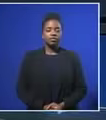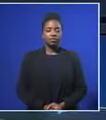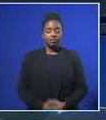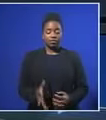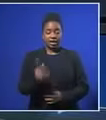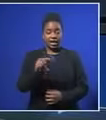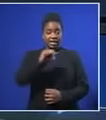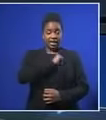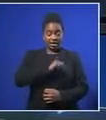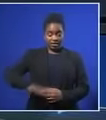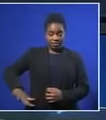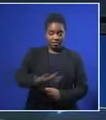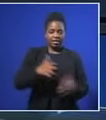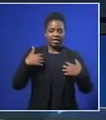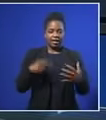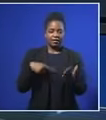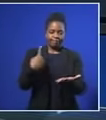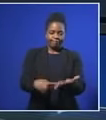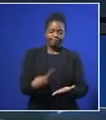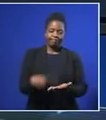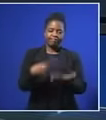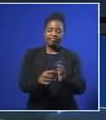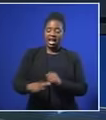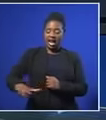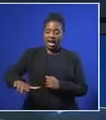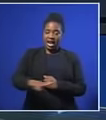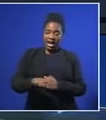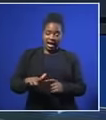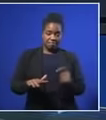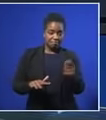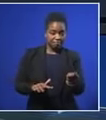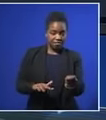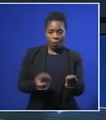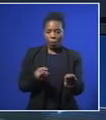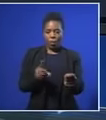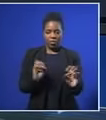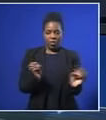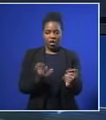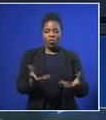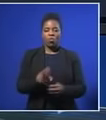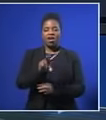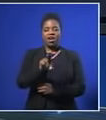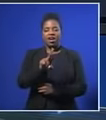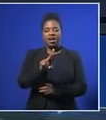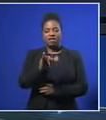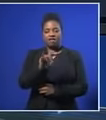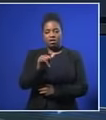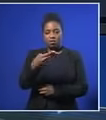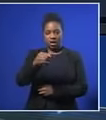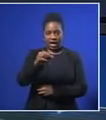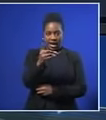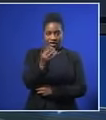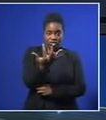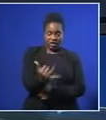KwaZulu-Natal has entered the land expropriation debate. The land hearings, which are taking place across the country, heard from residents of